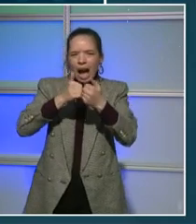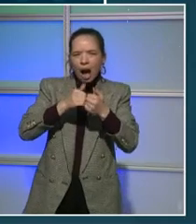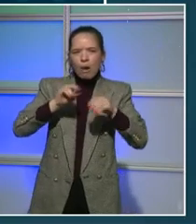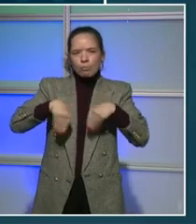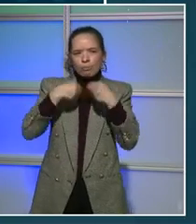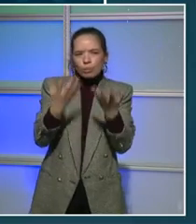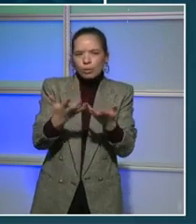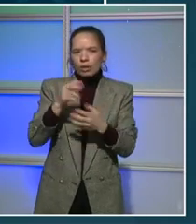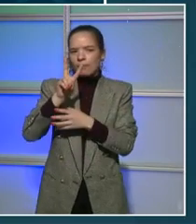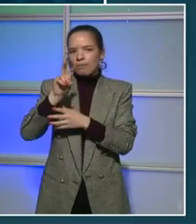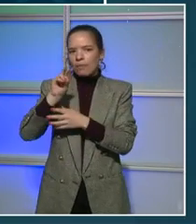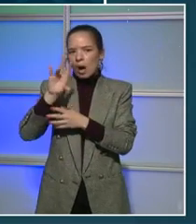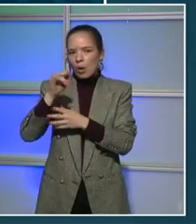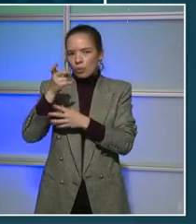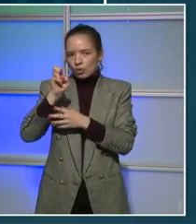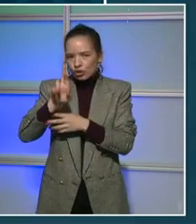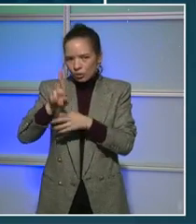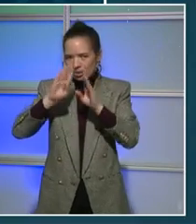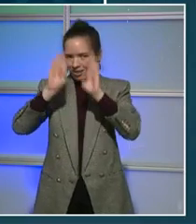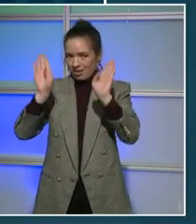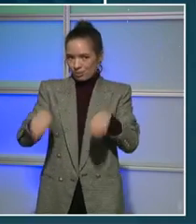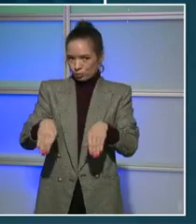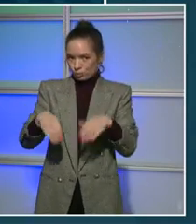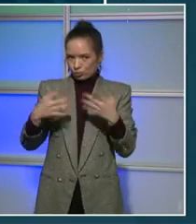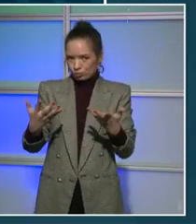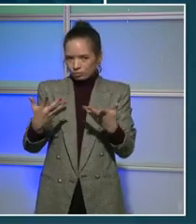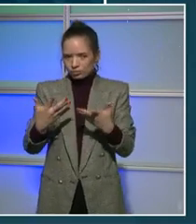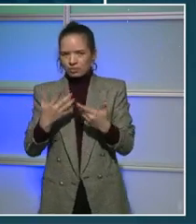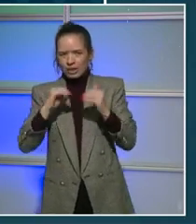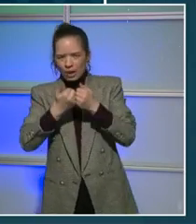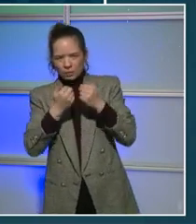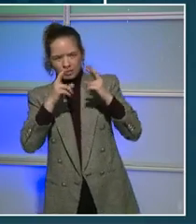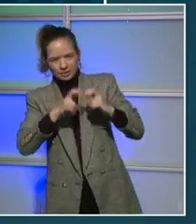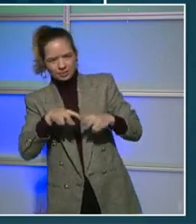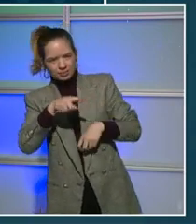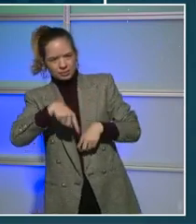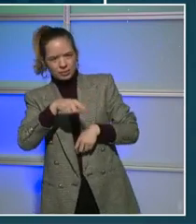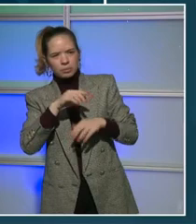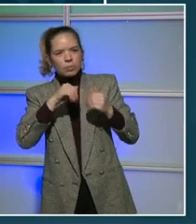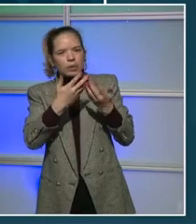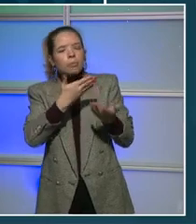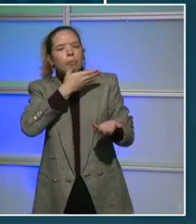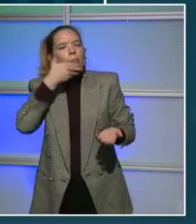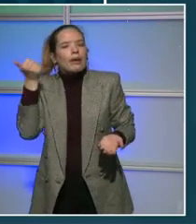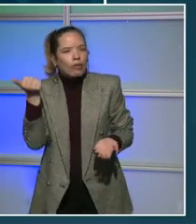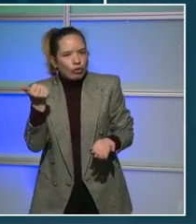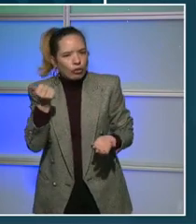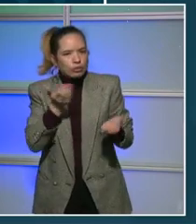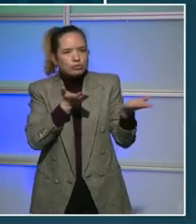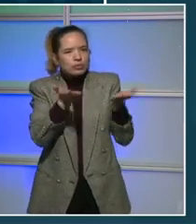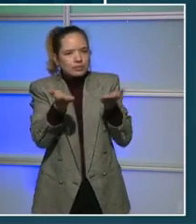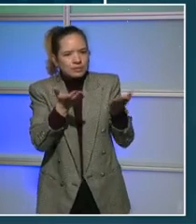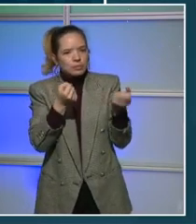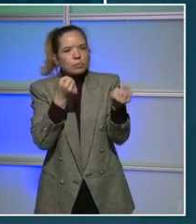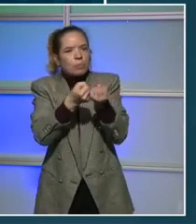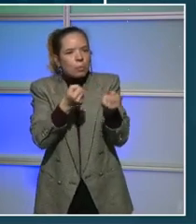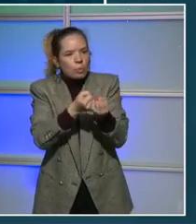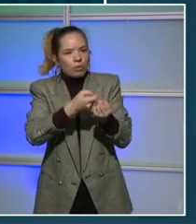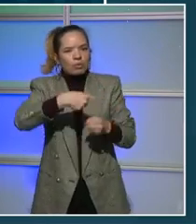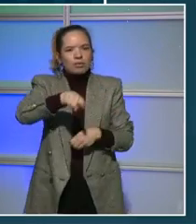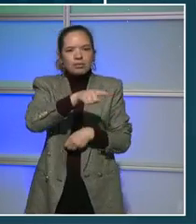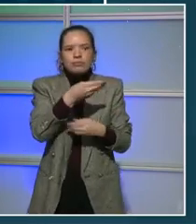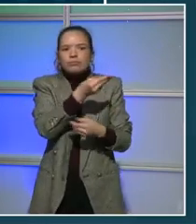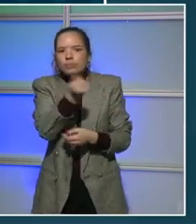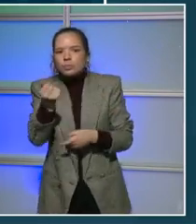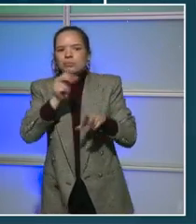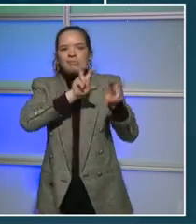a process that we're ongoing right now to make sure that we're meeting the need in that area. So a couple of investments, Jenny, I know if you want to talk about any